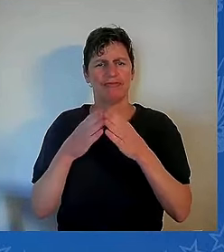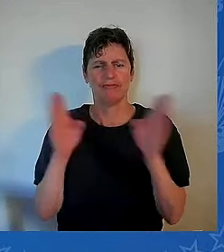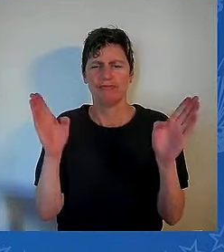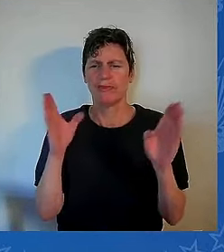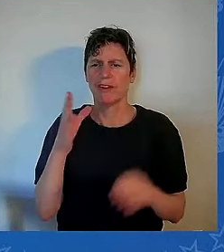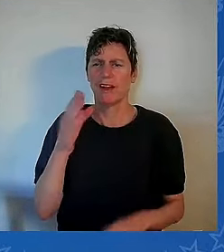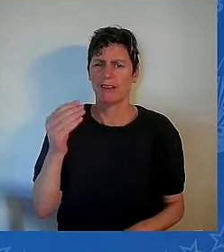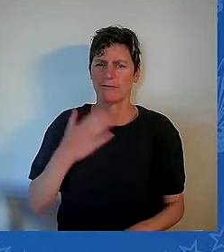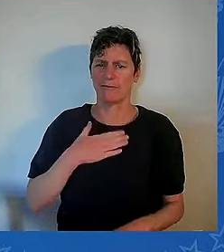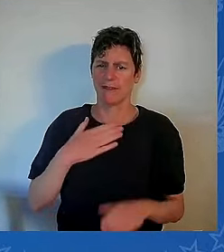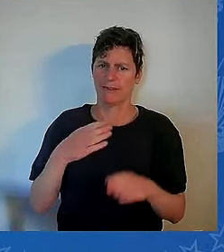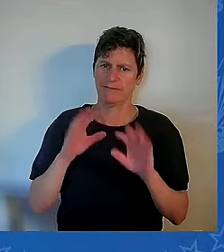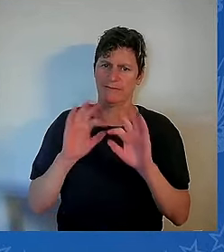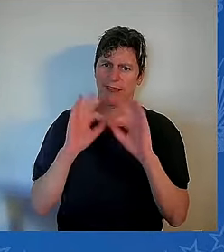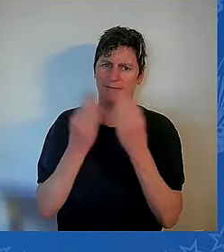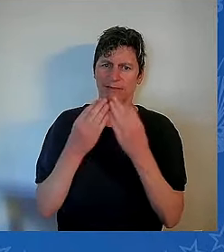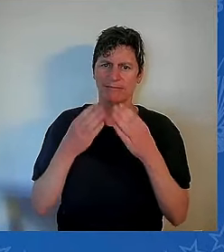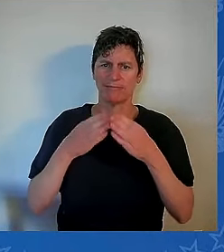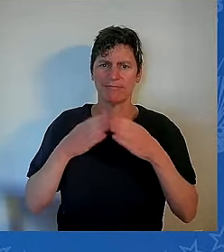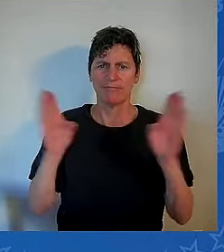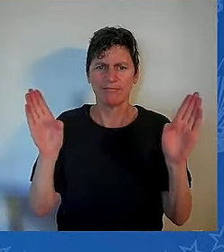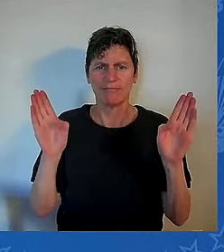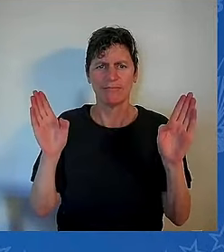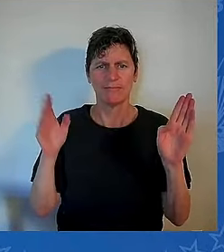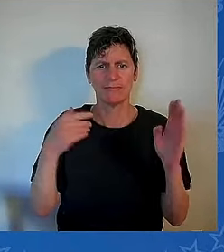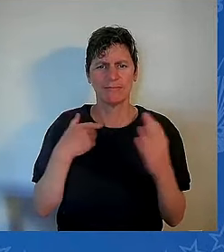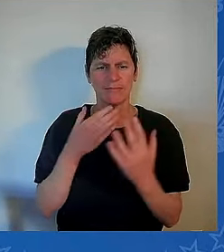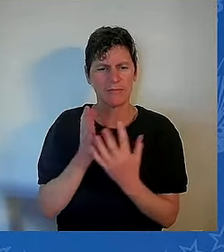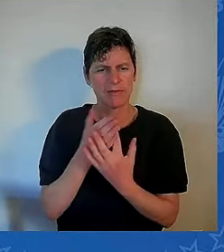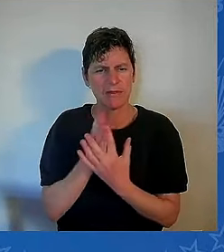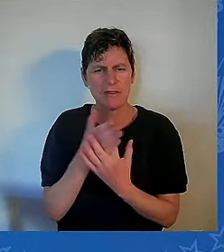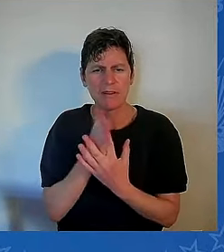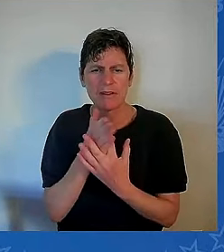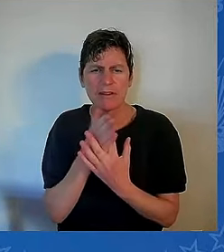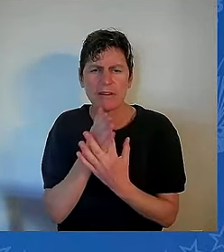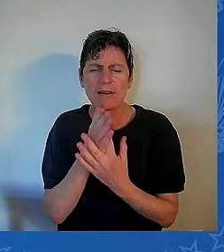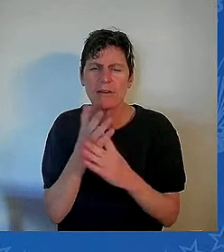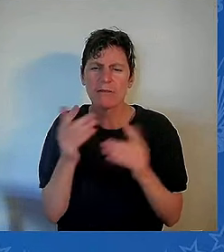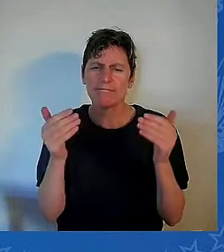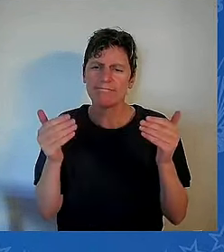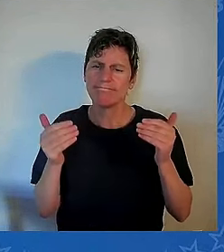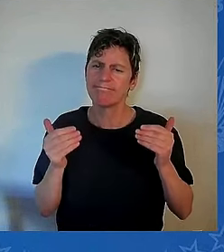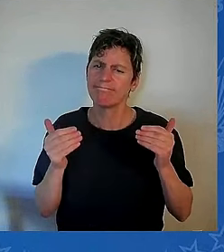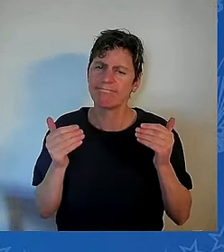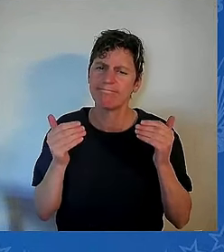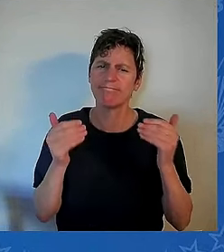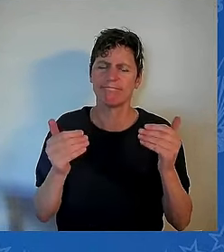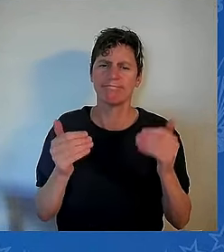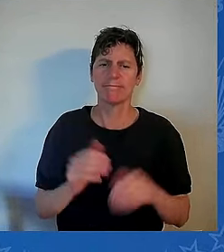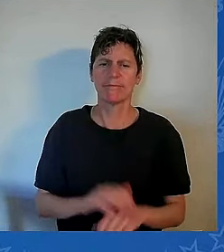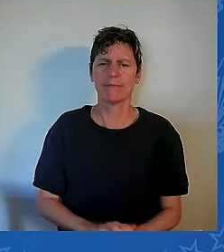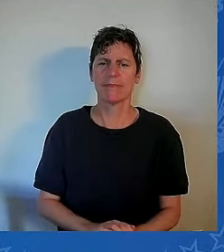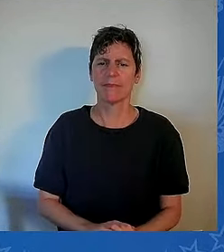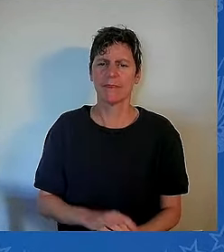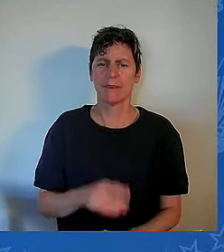We saw how she picked up Bobby's cause and stamped her own mark on the country.